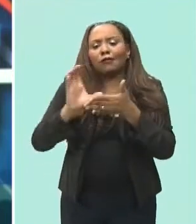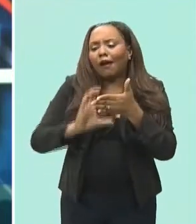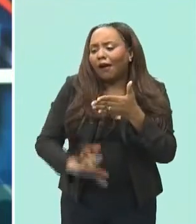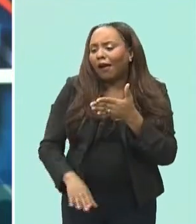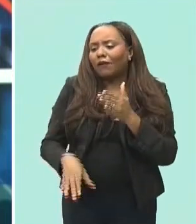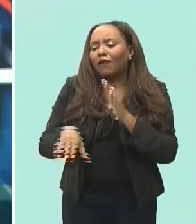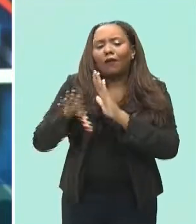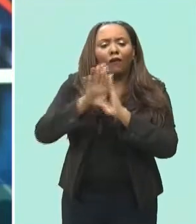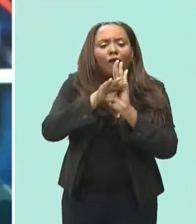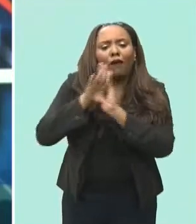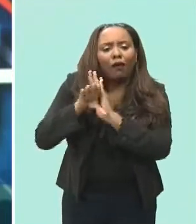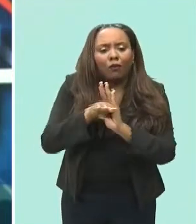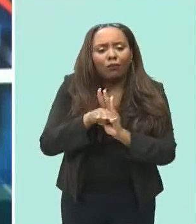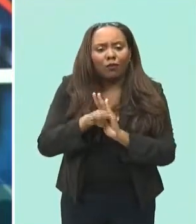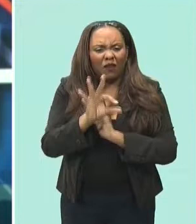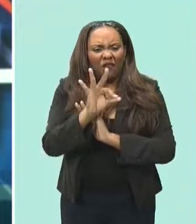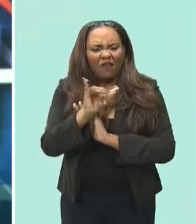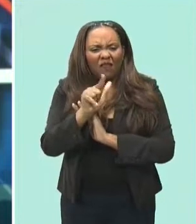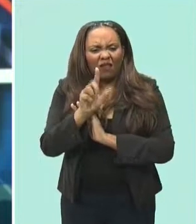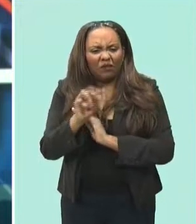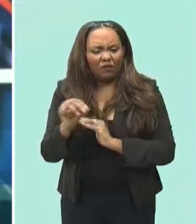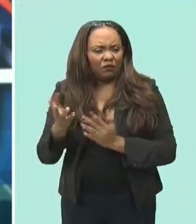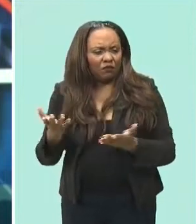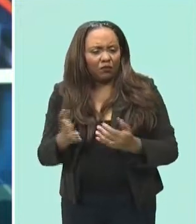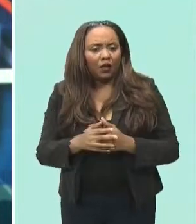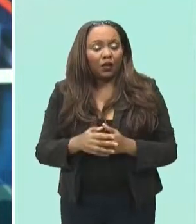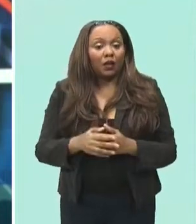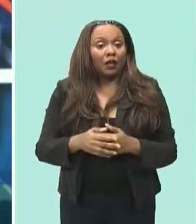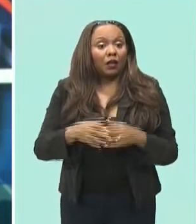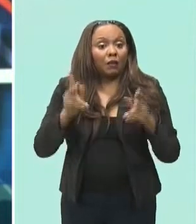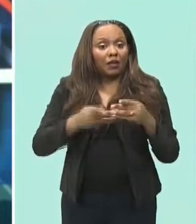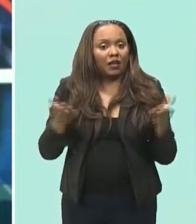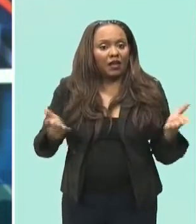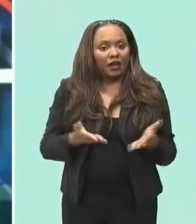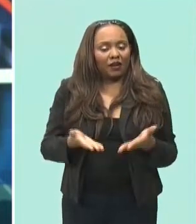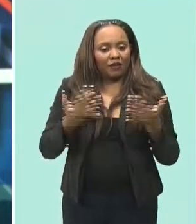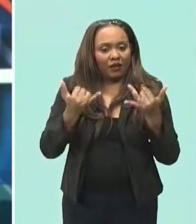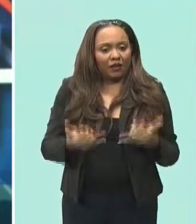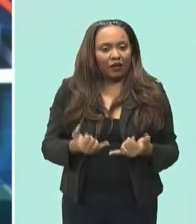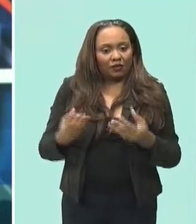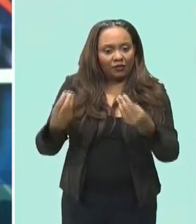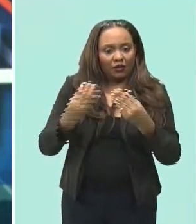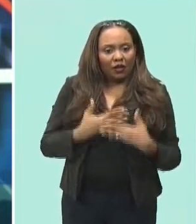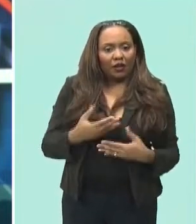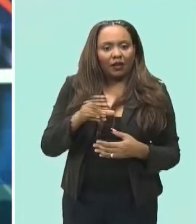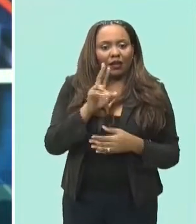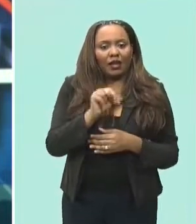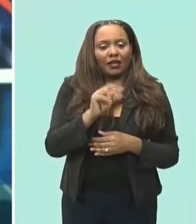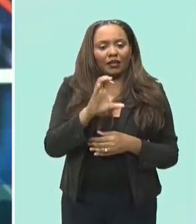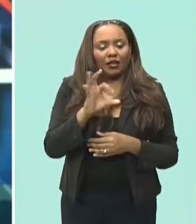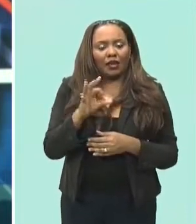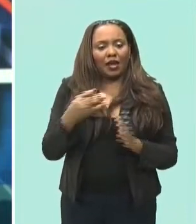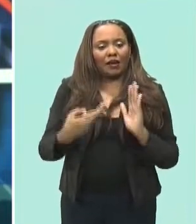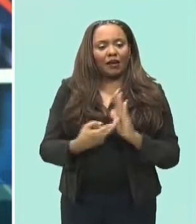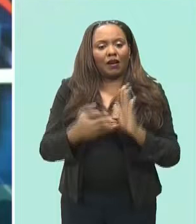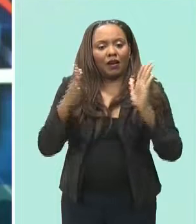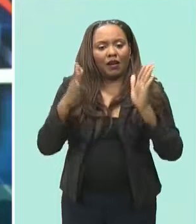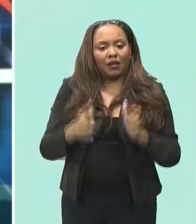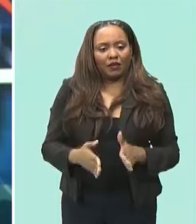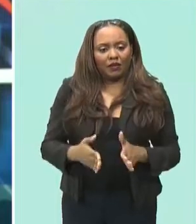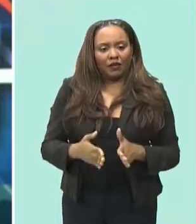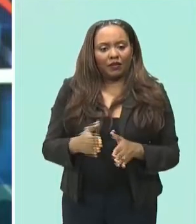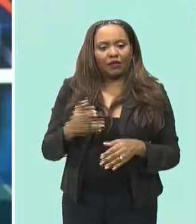people and in areas like film and here to tell us much more about that upcoming festival is film commissioner with with the national cultural